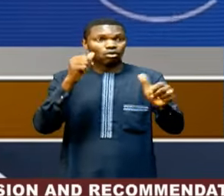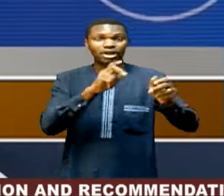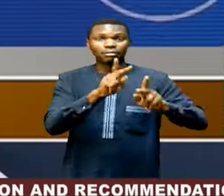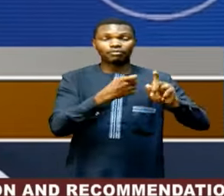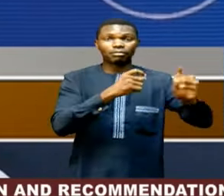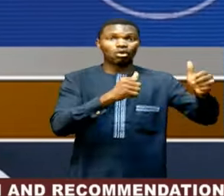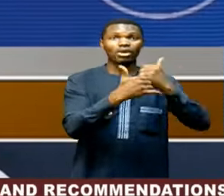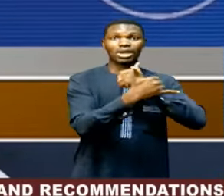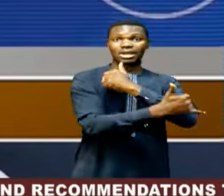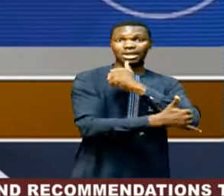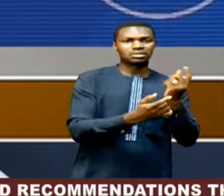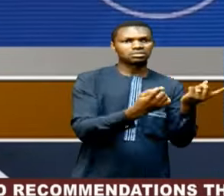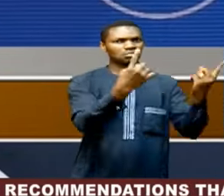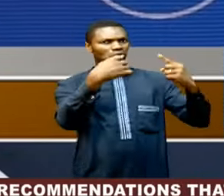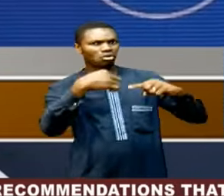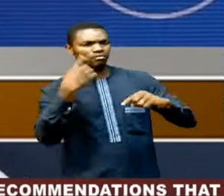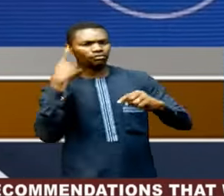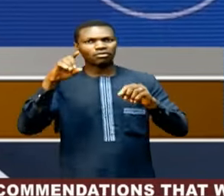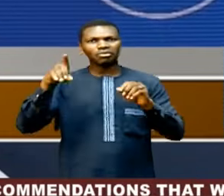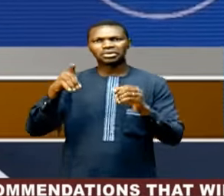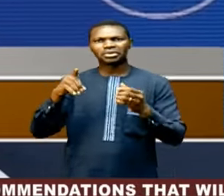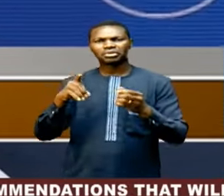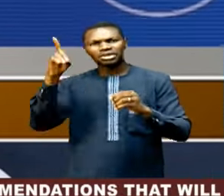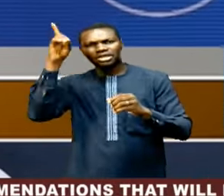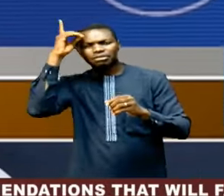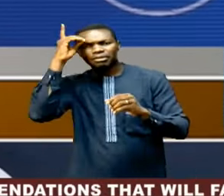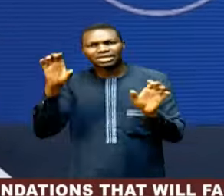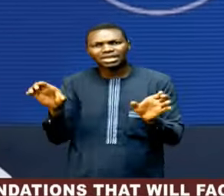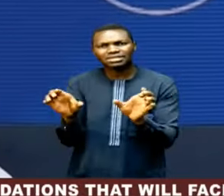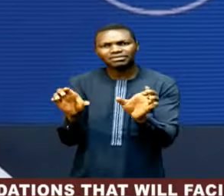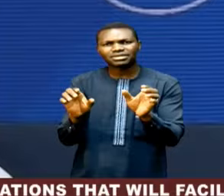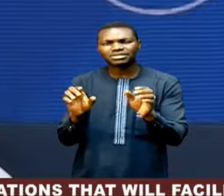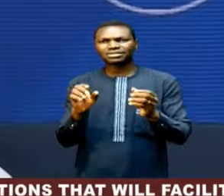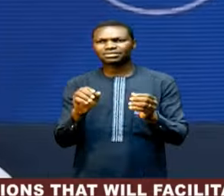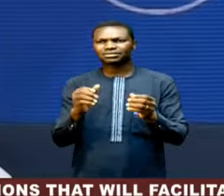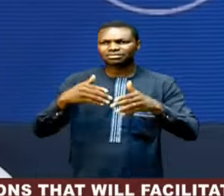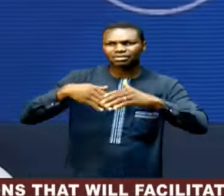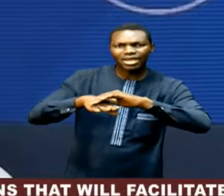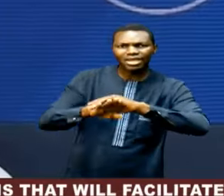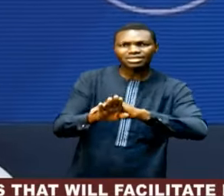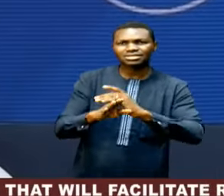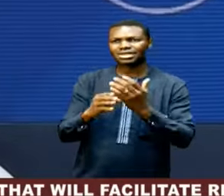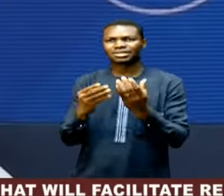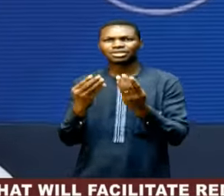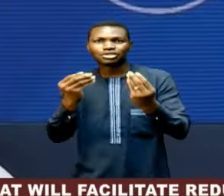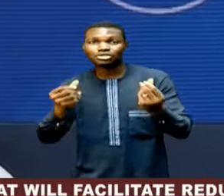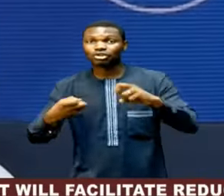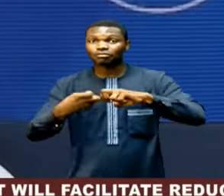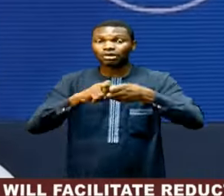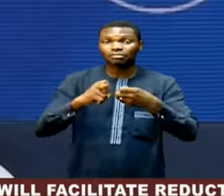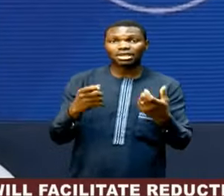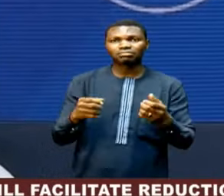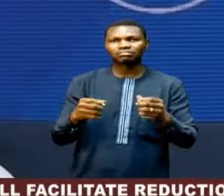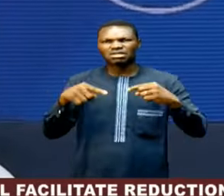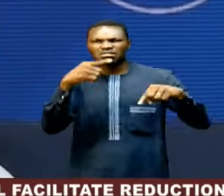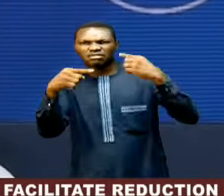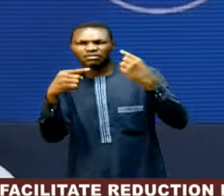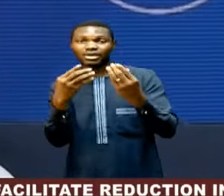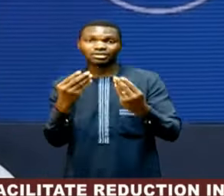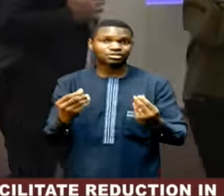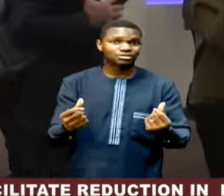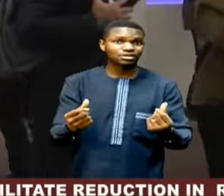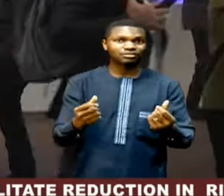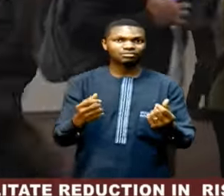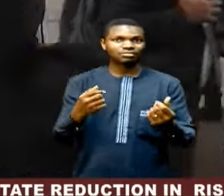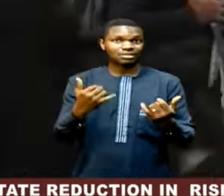for diplomacy to be allowed, to resolve issues, to preempt conflicts, and diffuse them. We don't have